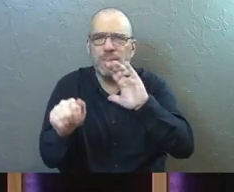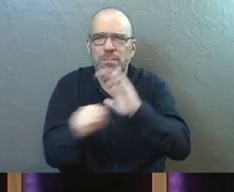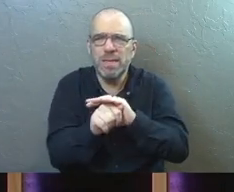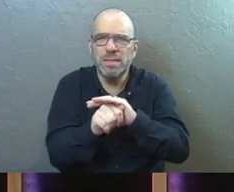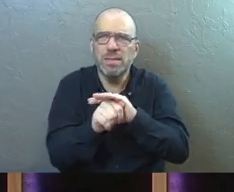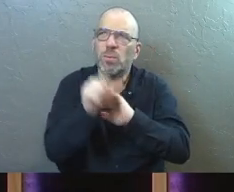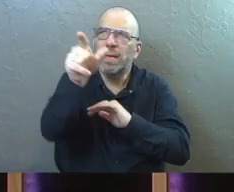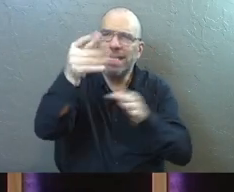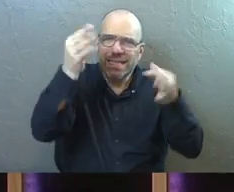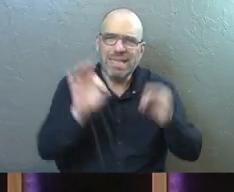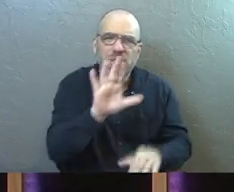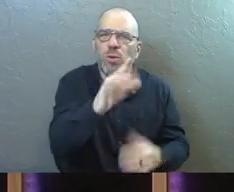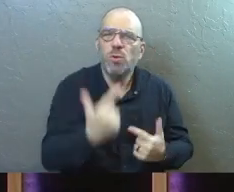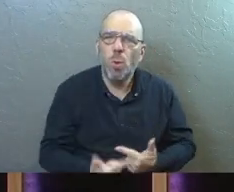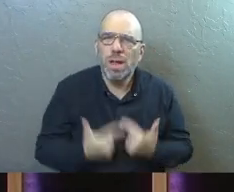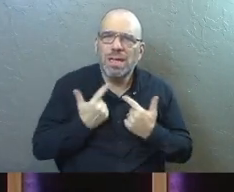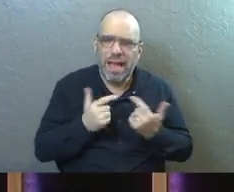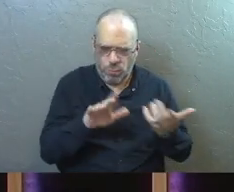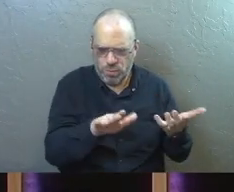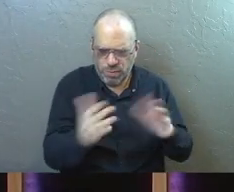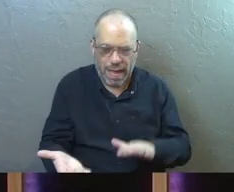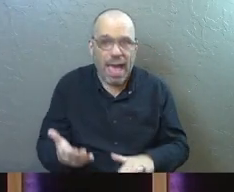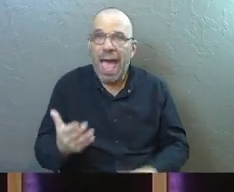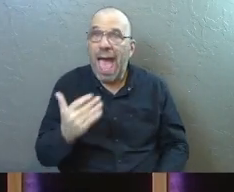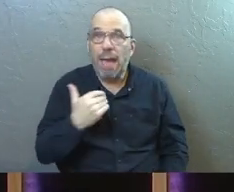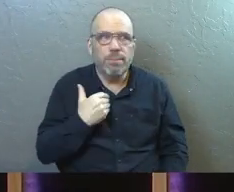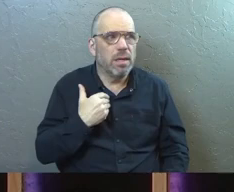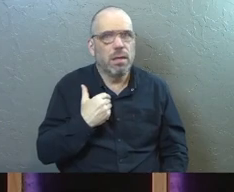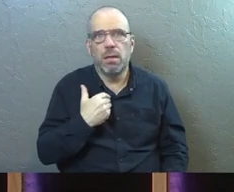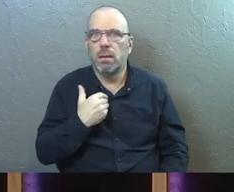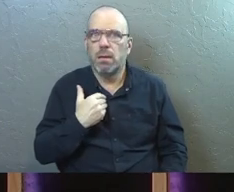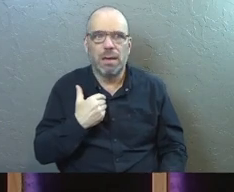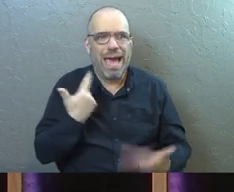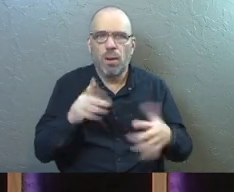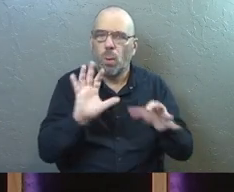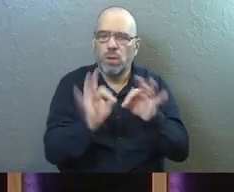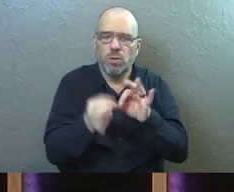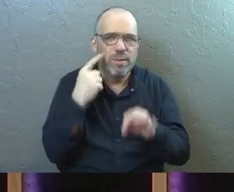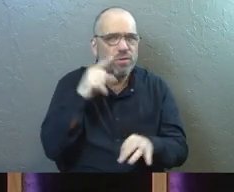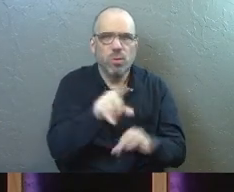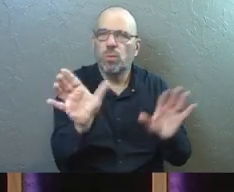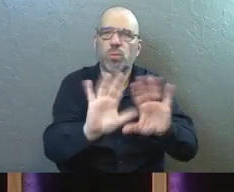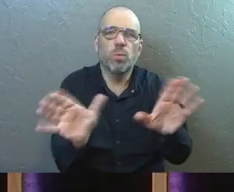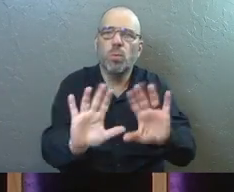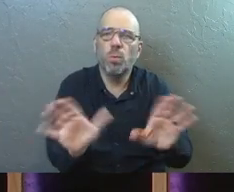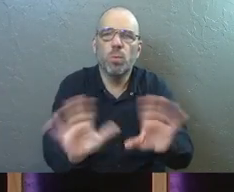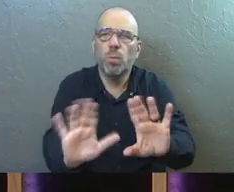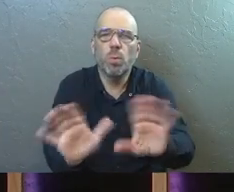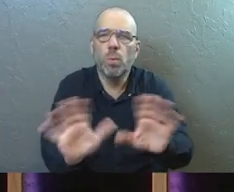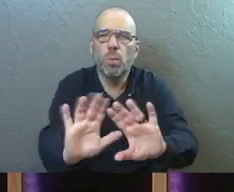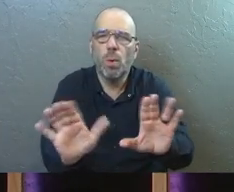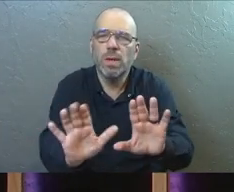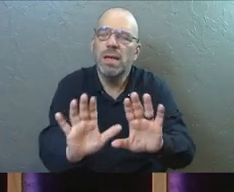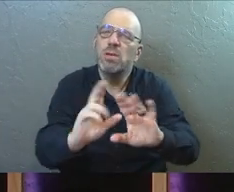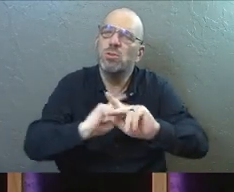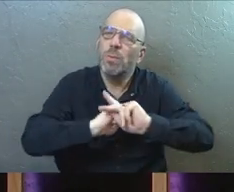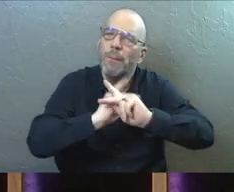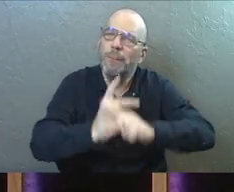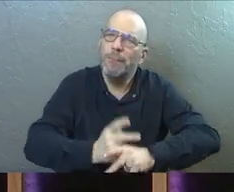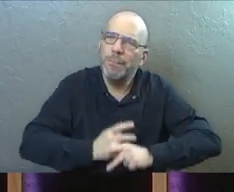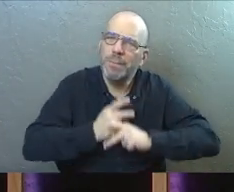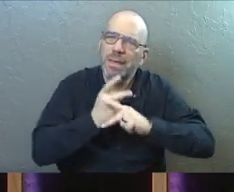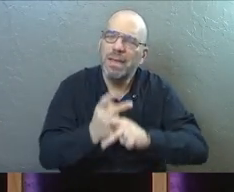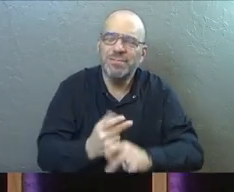for the end of your life. And I would never try to over-interpret that for you. So be careful.